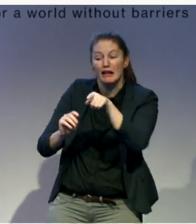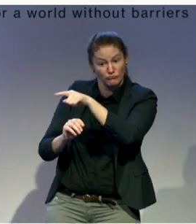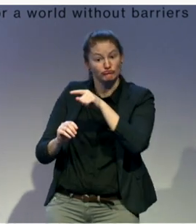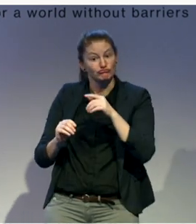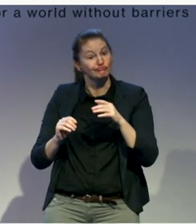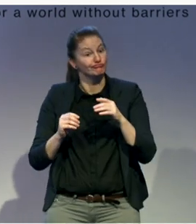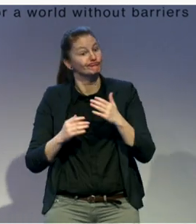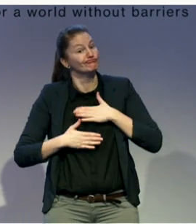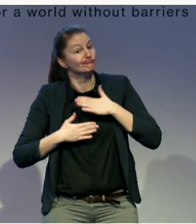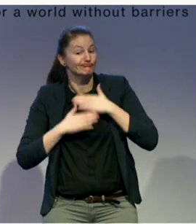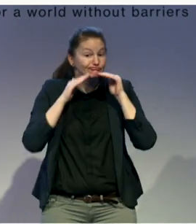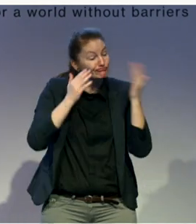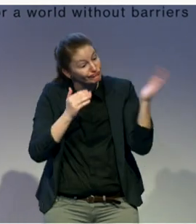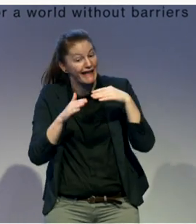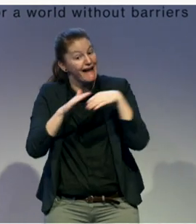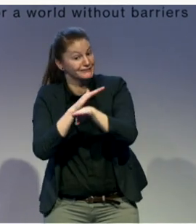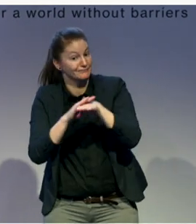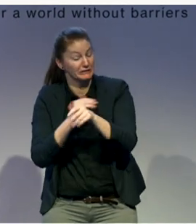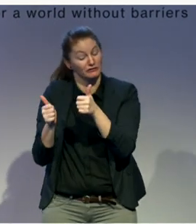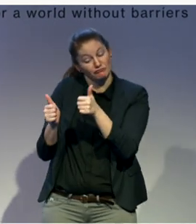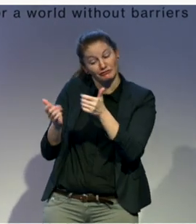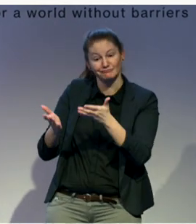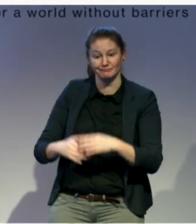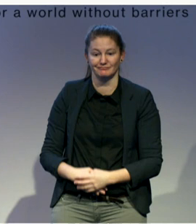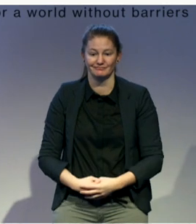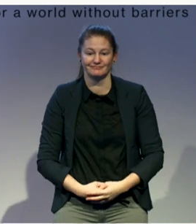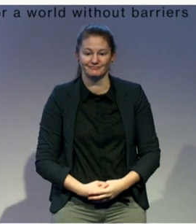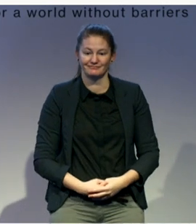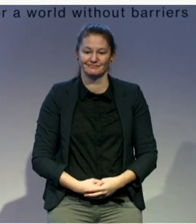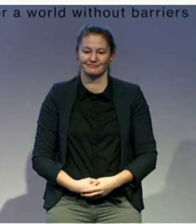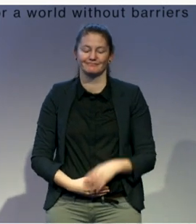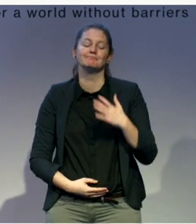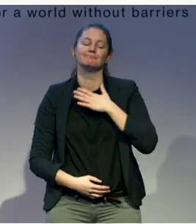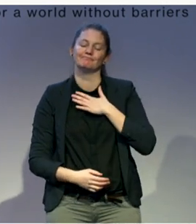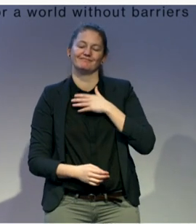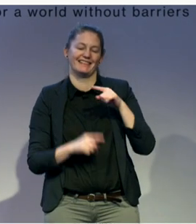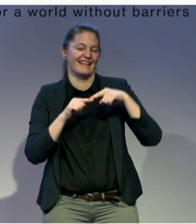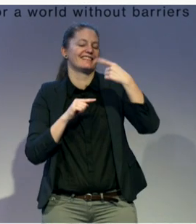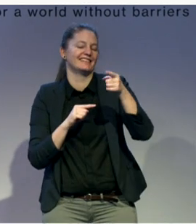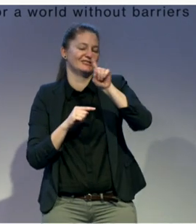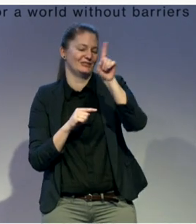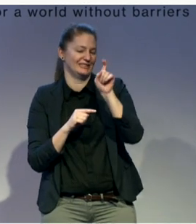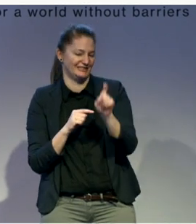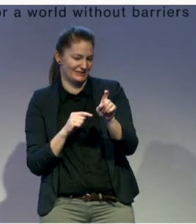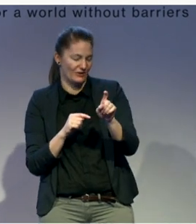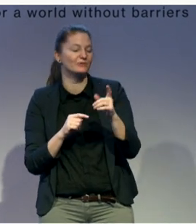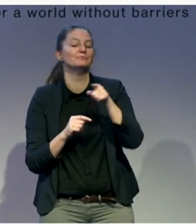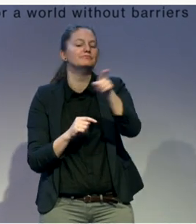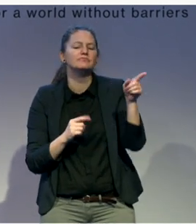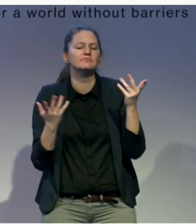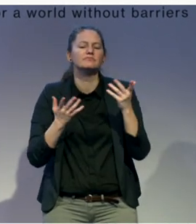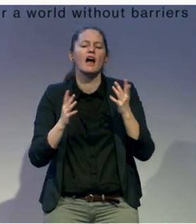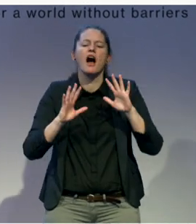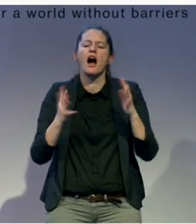Well, I'm glad you mentioned that because my next question was going to be what strategies or what partnerships have you found to be most useful for